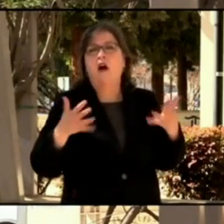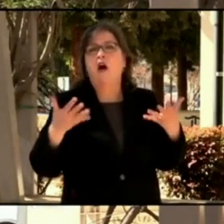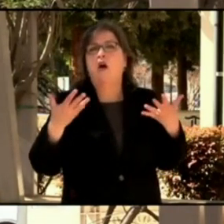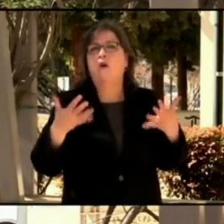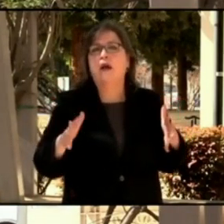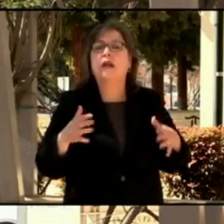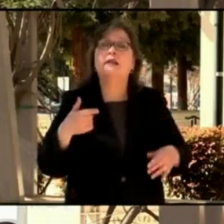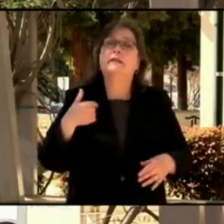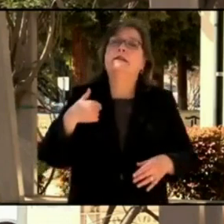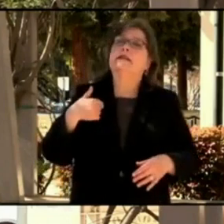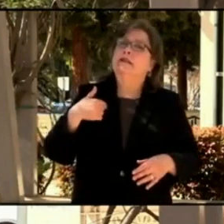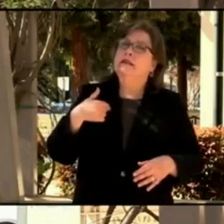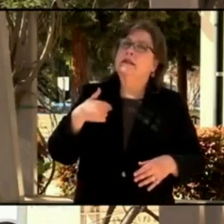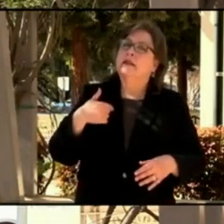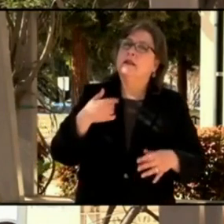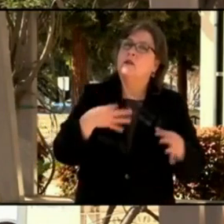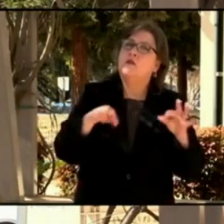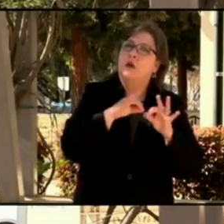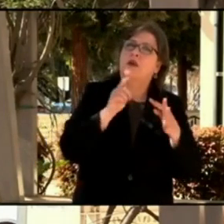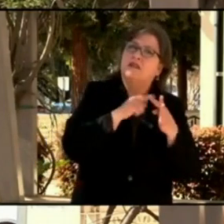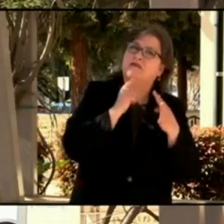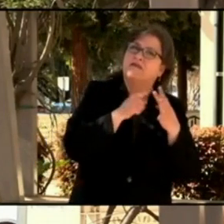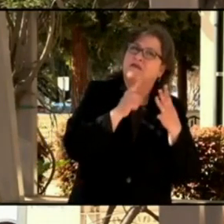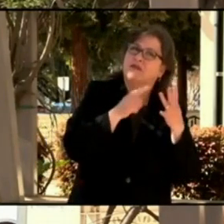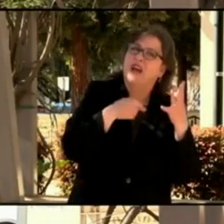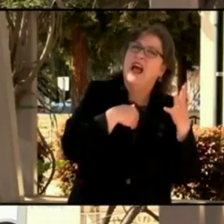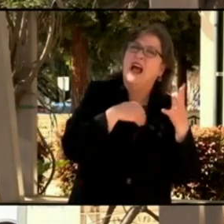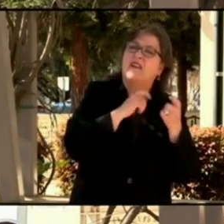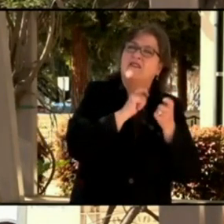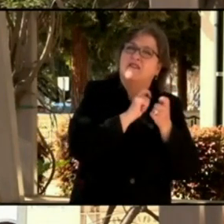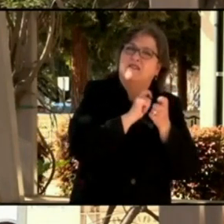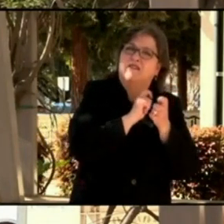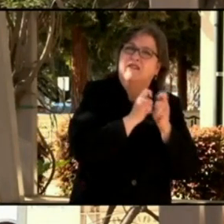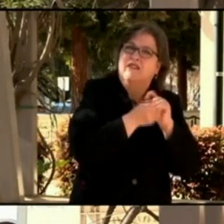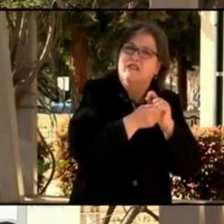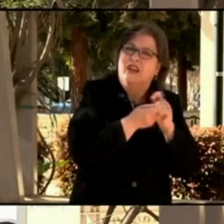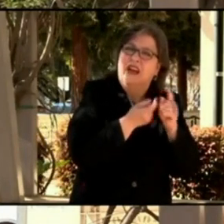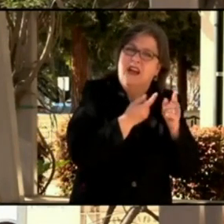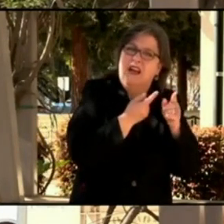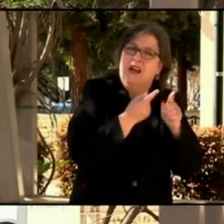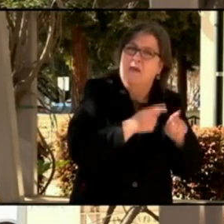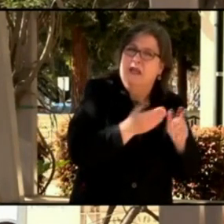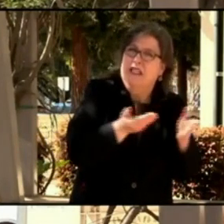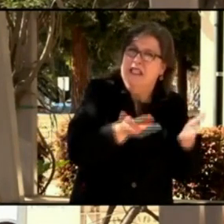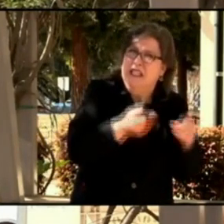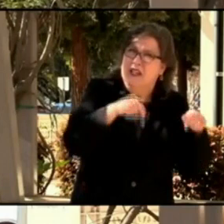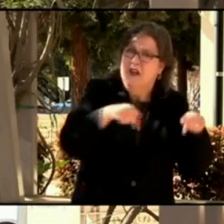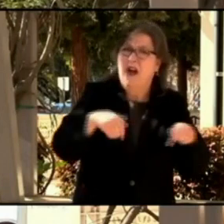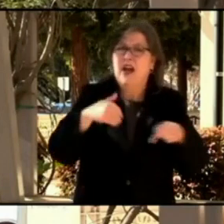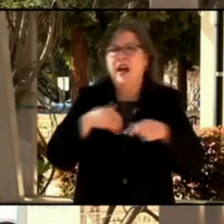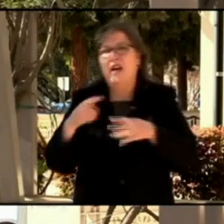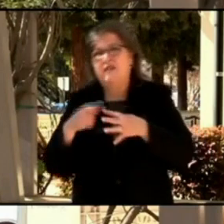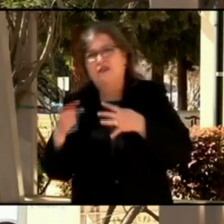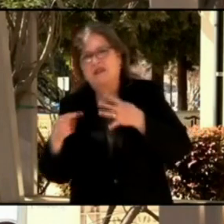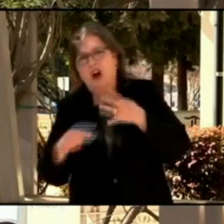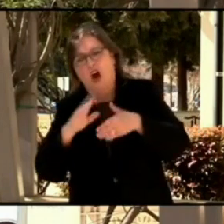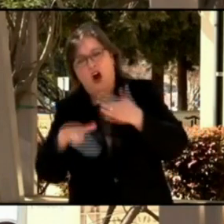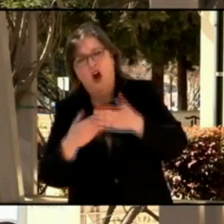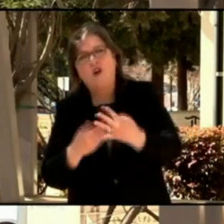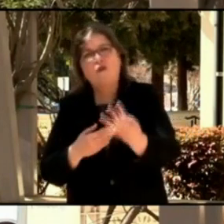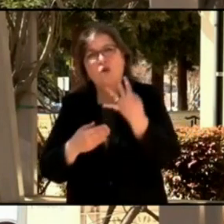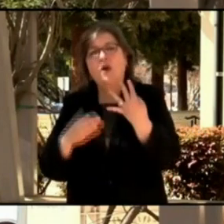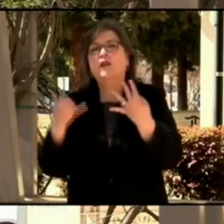documented them. The numbers are beginning to pick up. And right now we're in a race between the